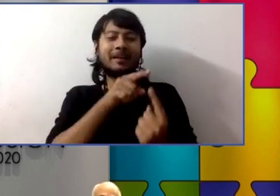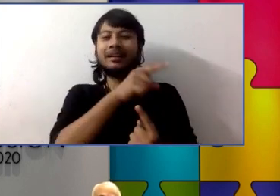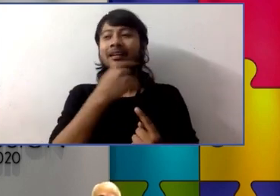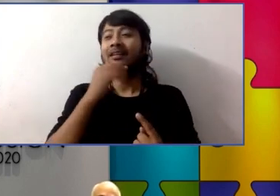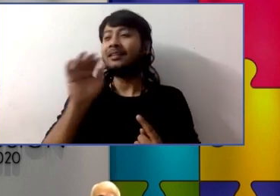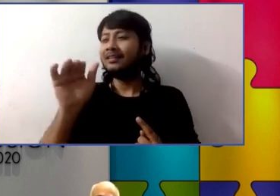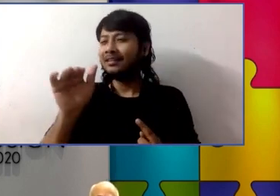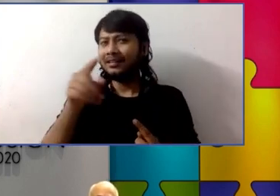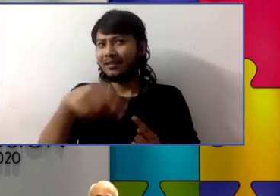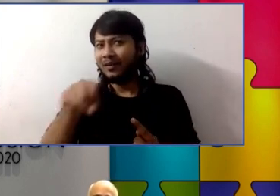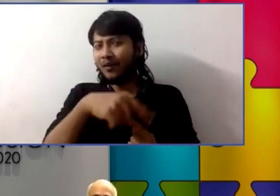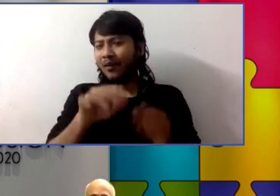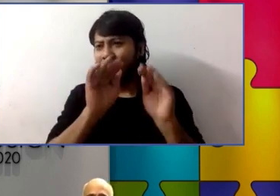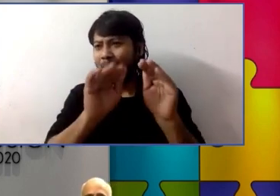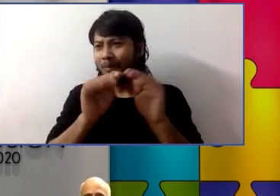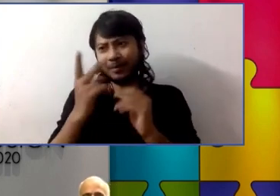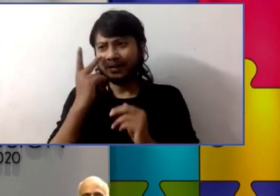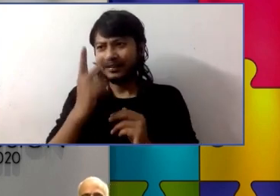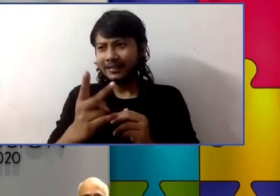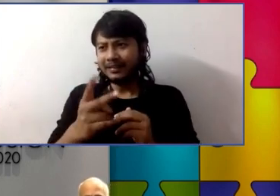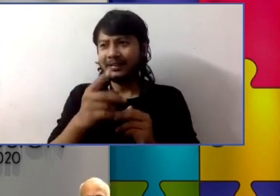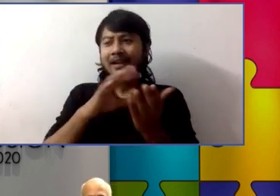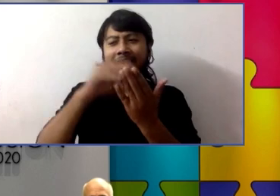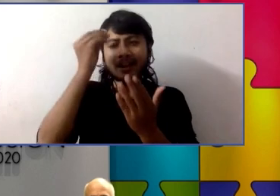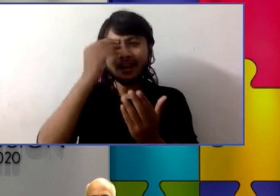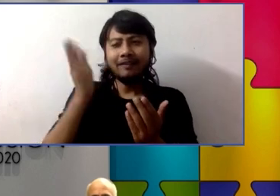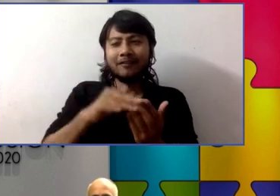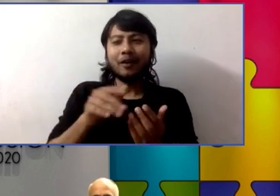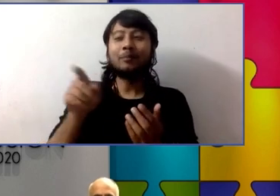mentioned creativity communication